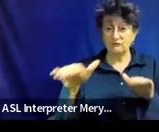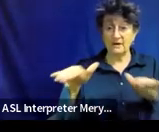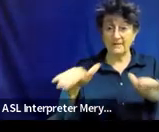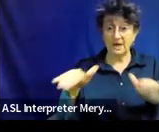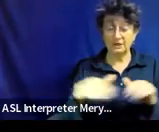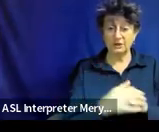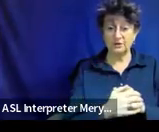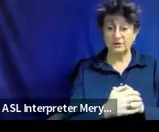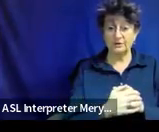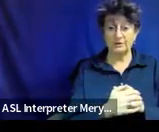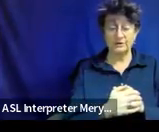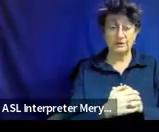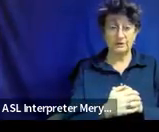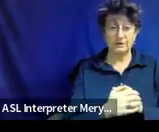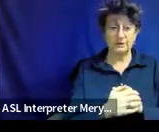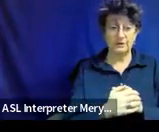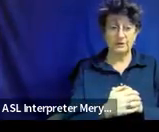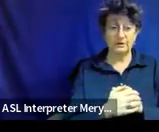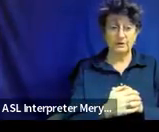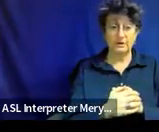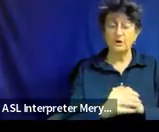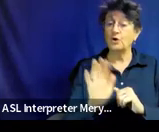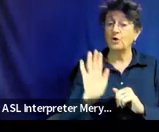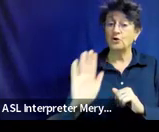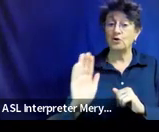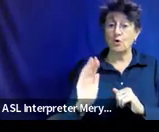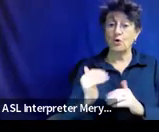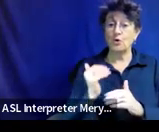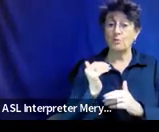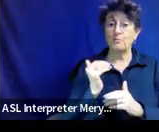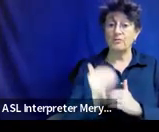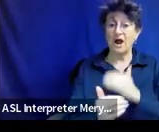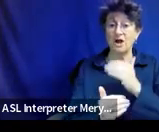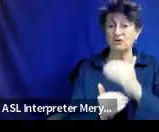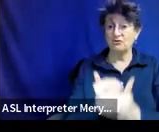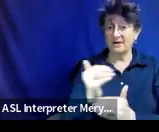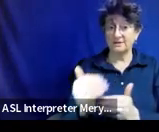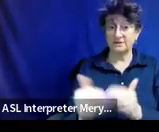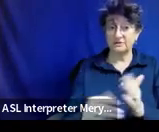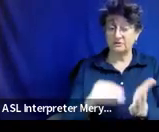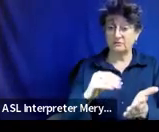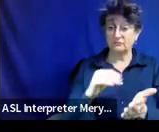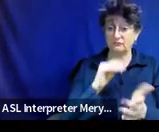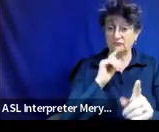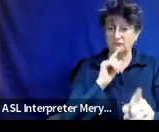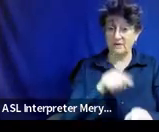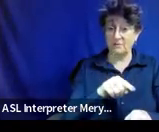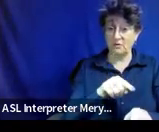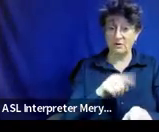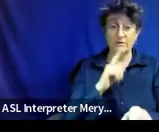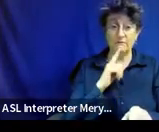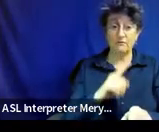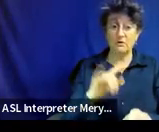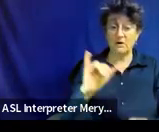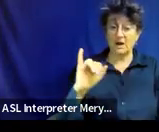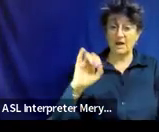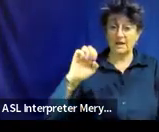your progress reporting on the student's IEP goals